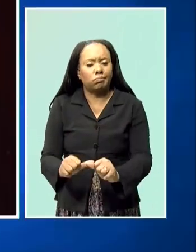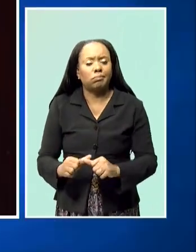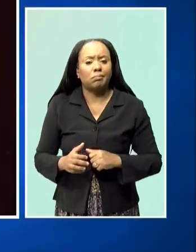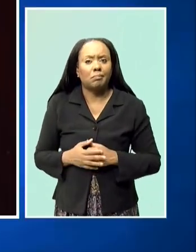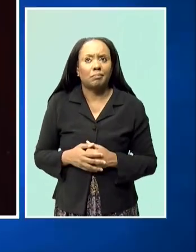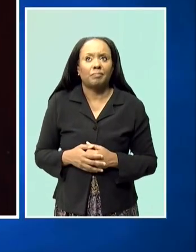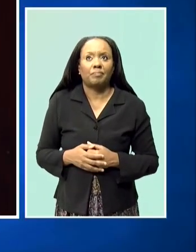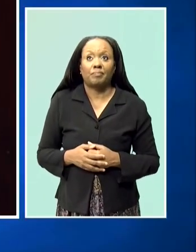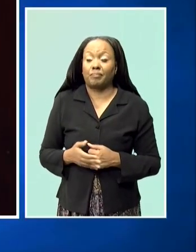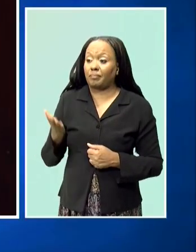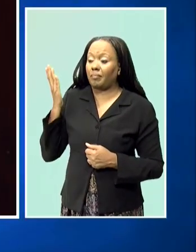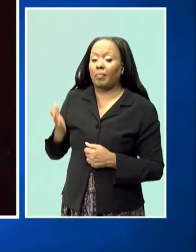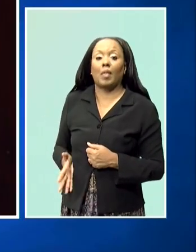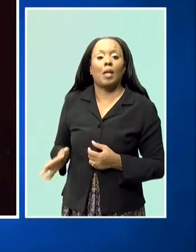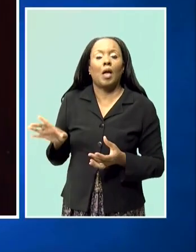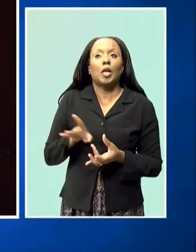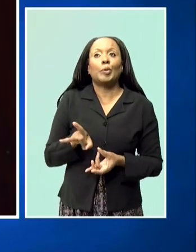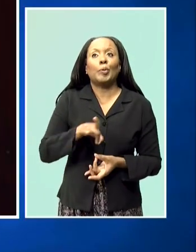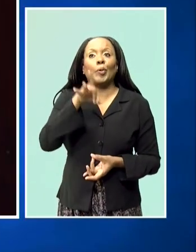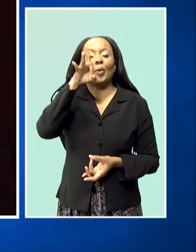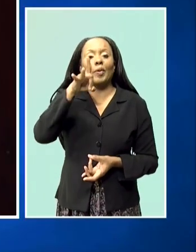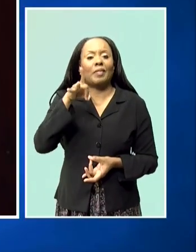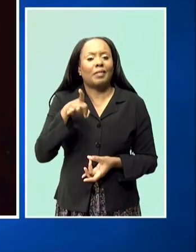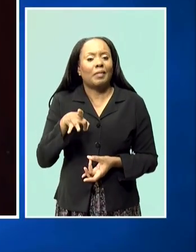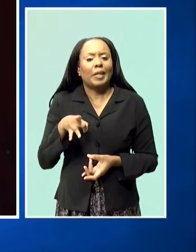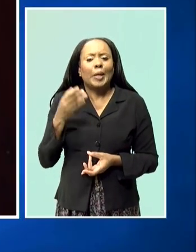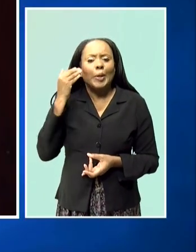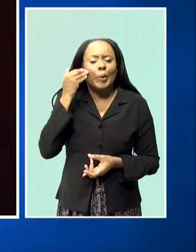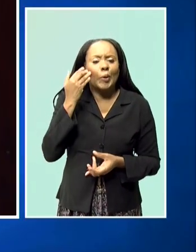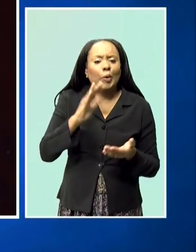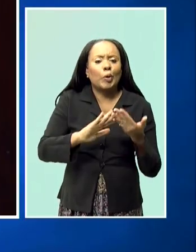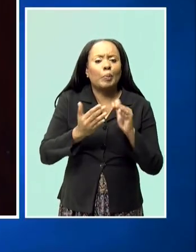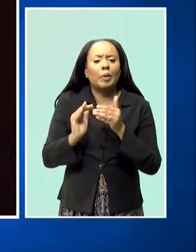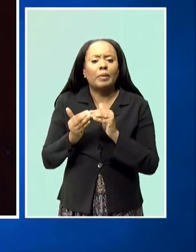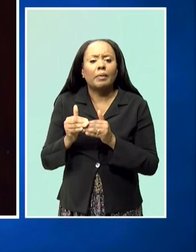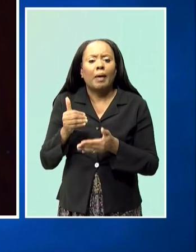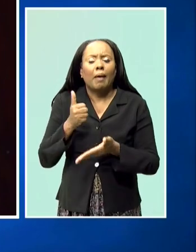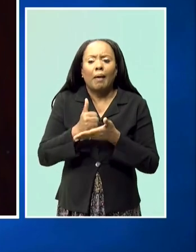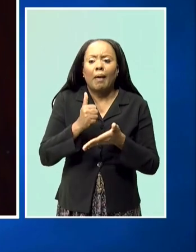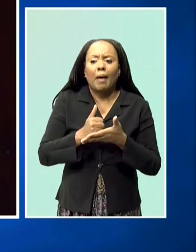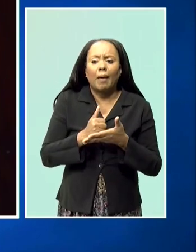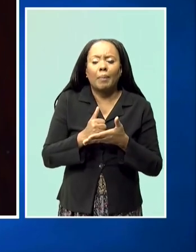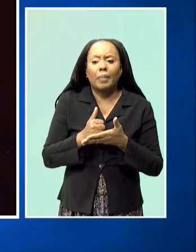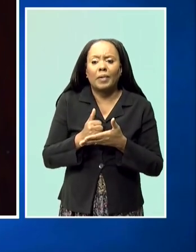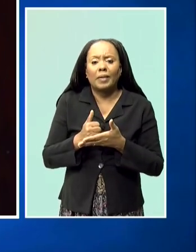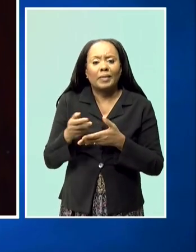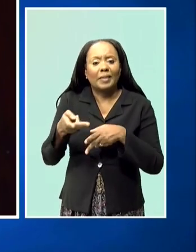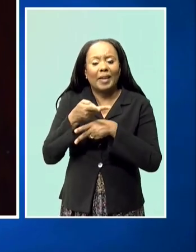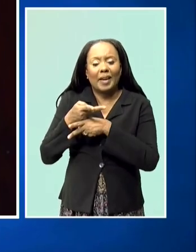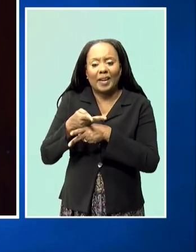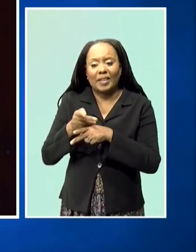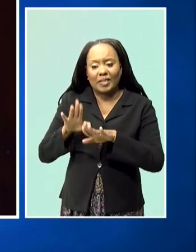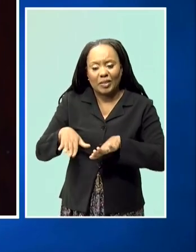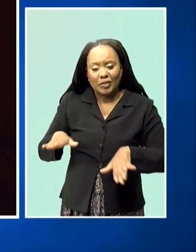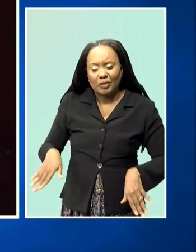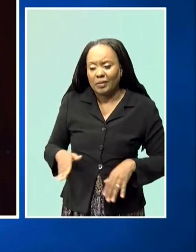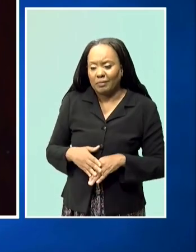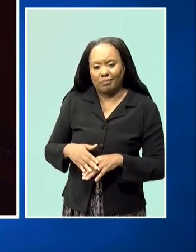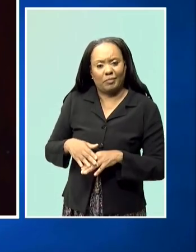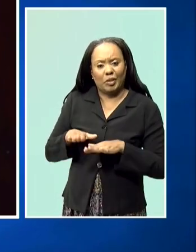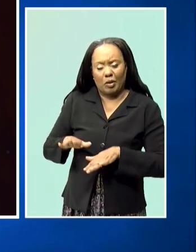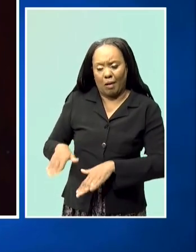That spirit that helps with the raising of children, but that spirit that also addresses certain issues